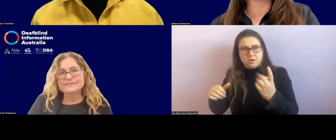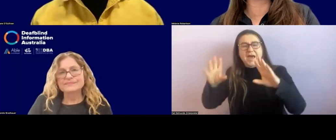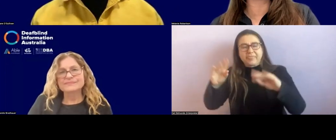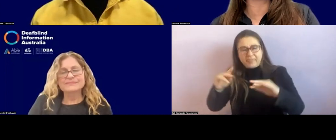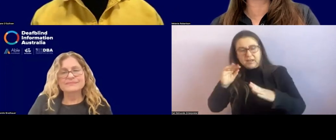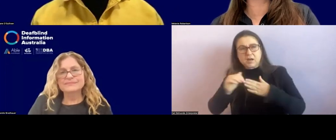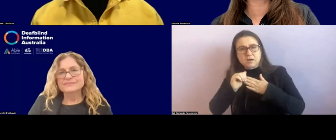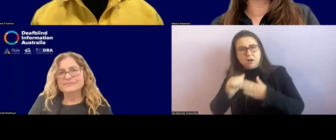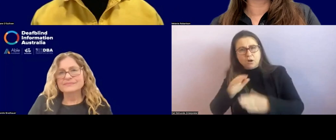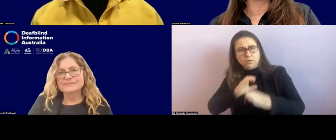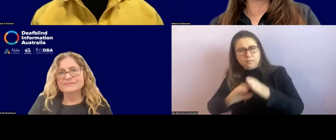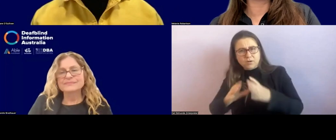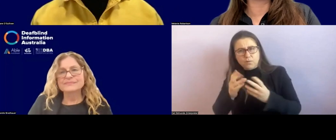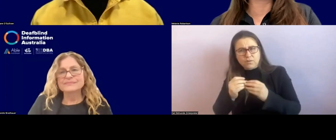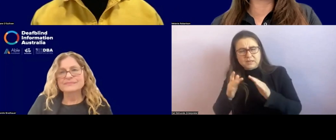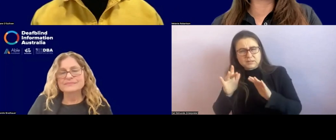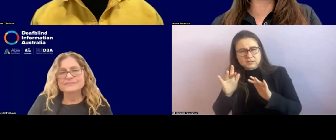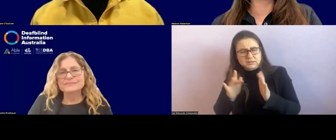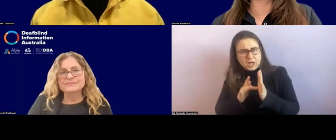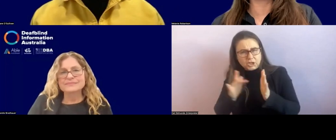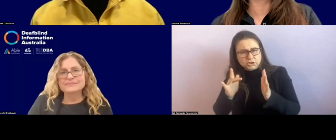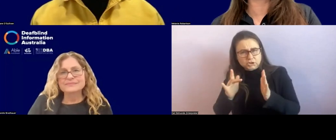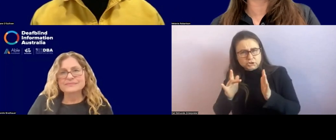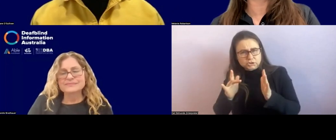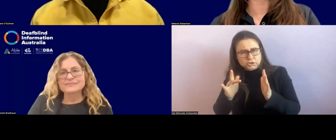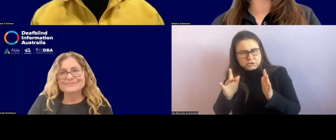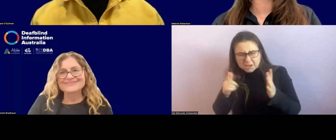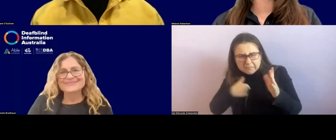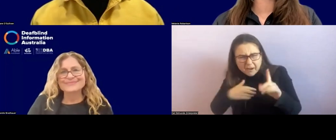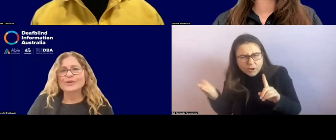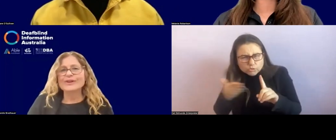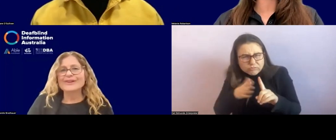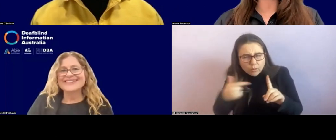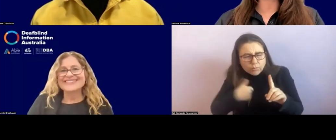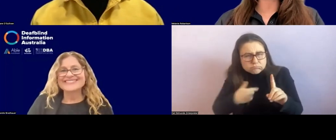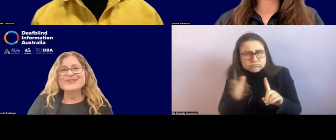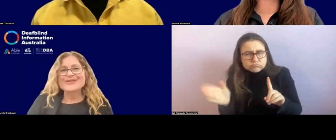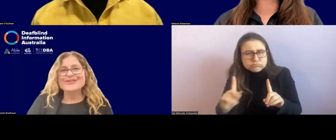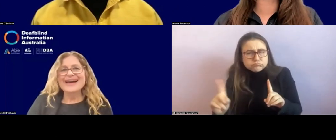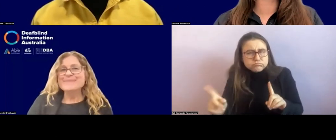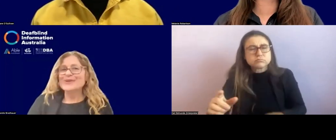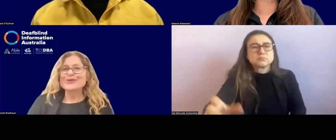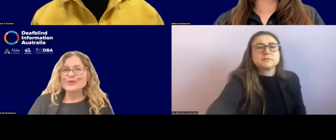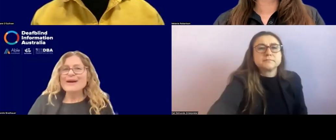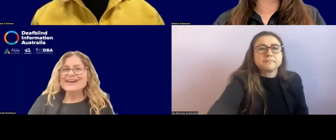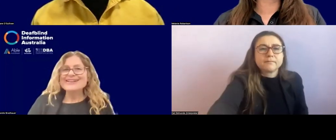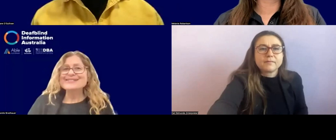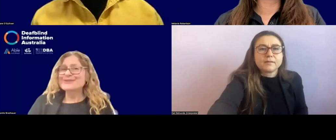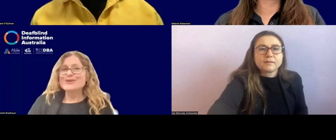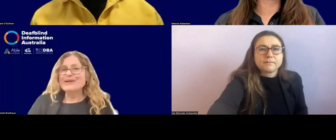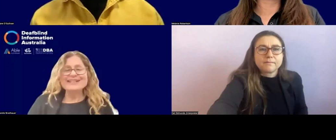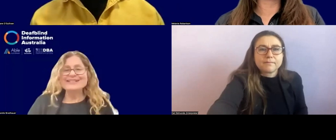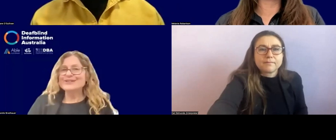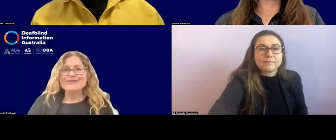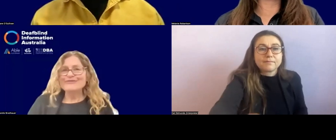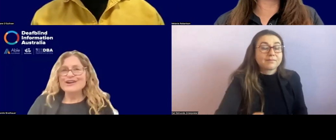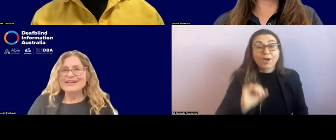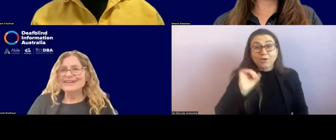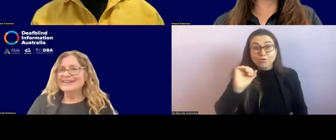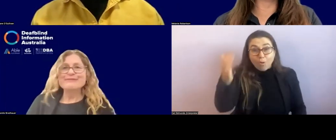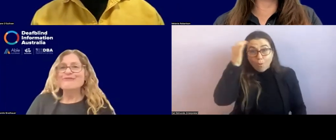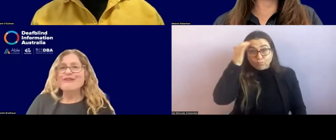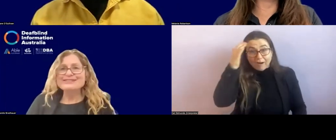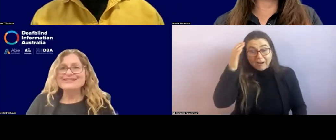communicate with touch. Am I on reasonable track here? Um, you are, your brain is so